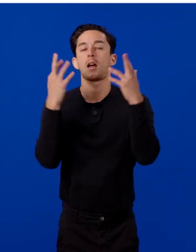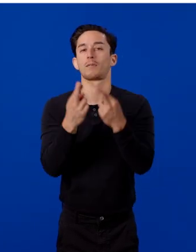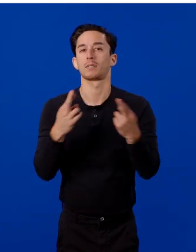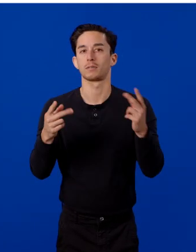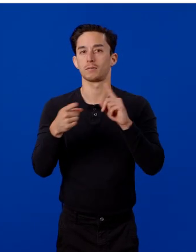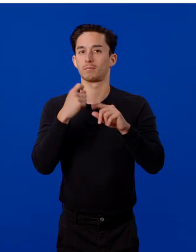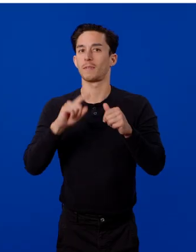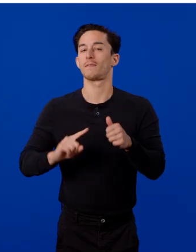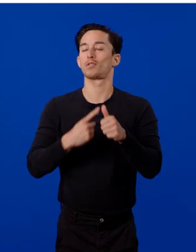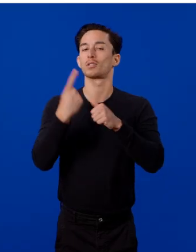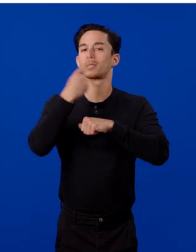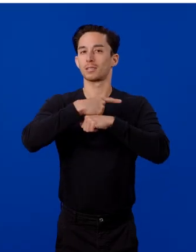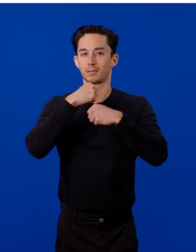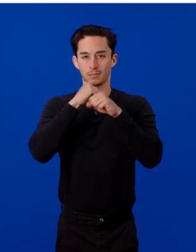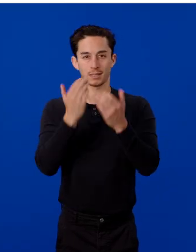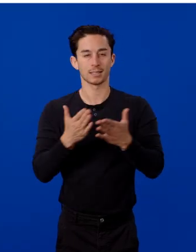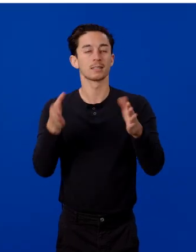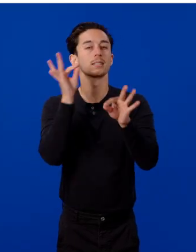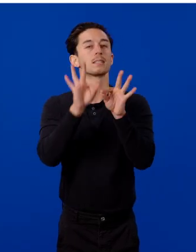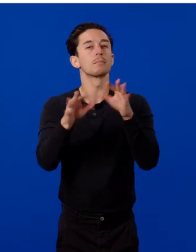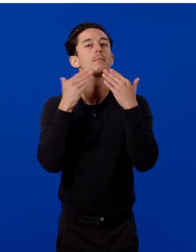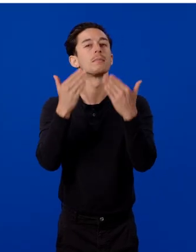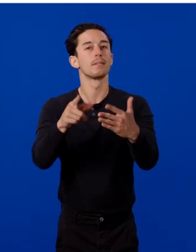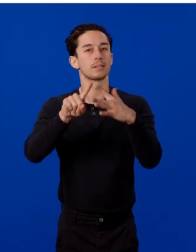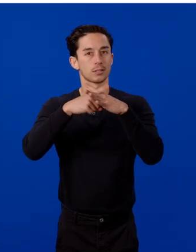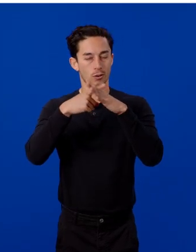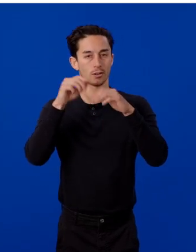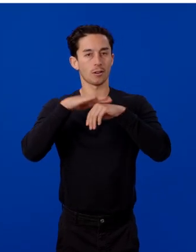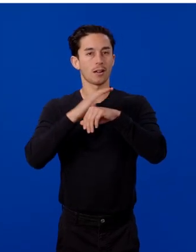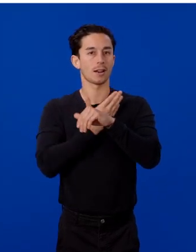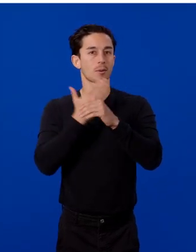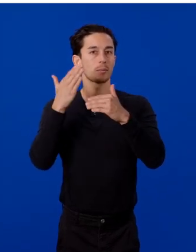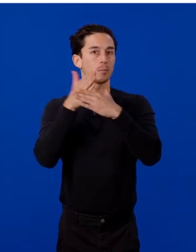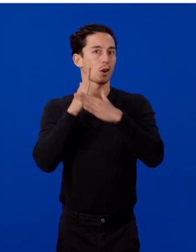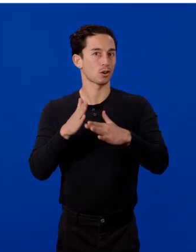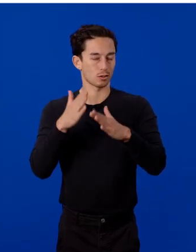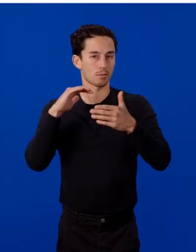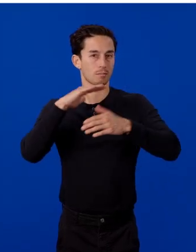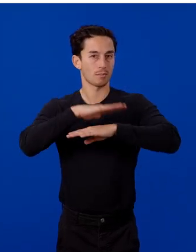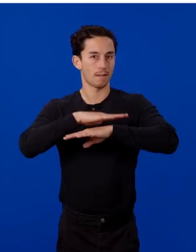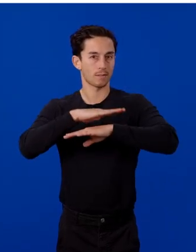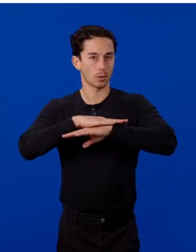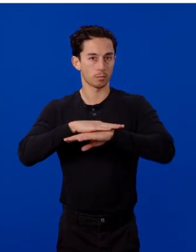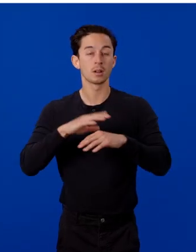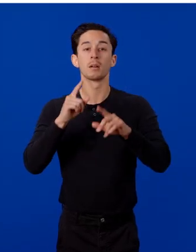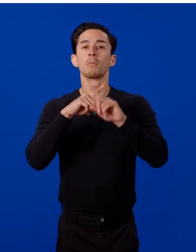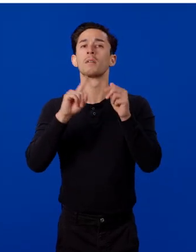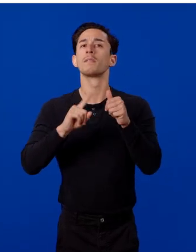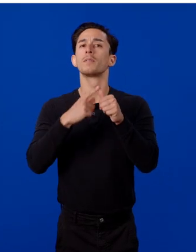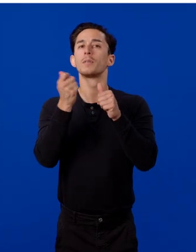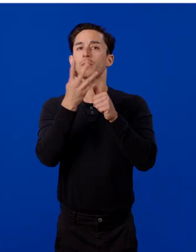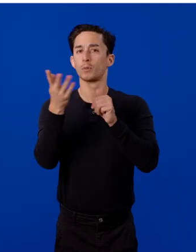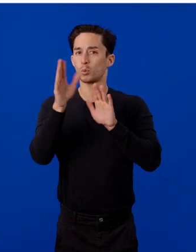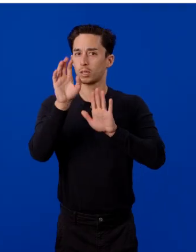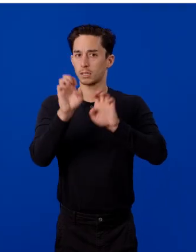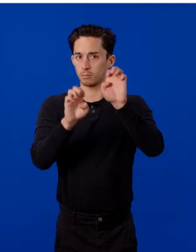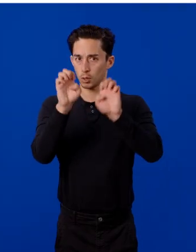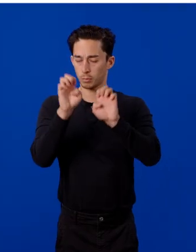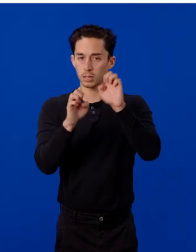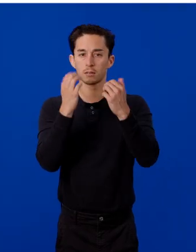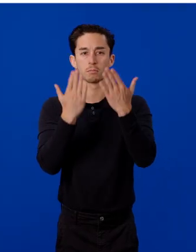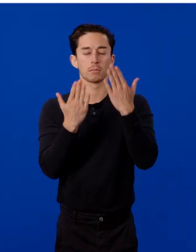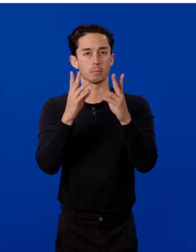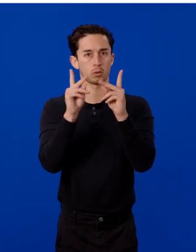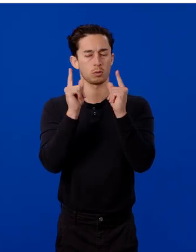making it very simple to get started on our partner platforms. But after you run your first few experiments, you might